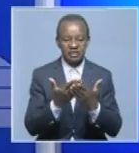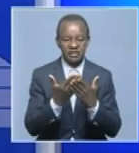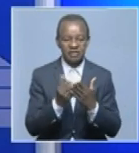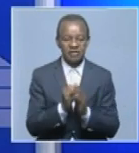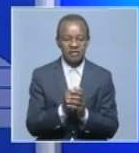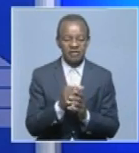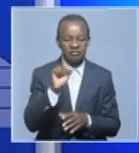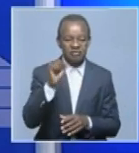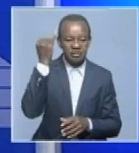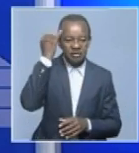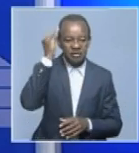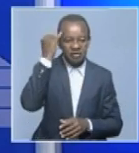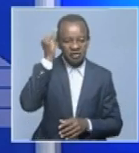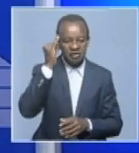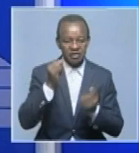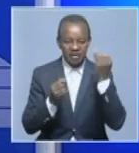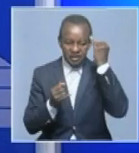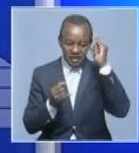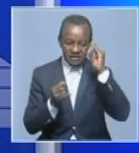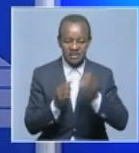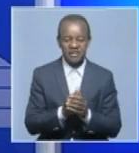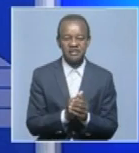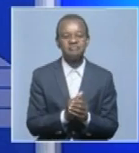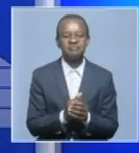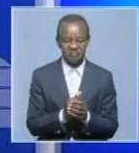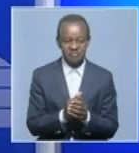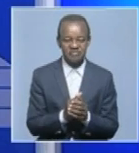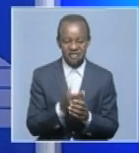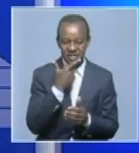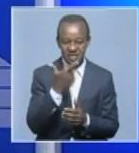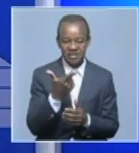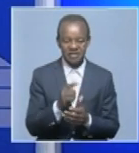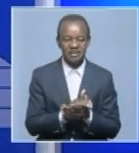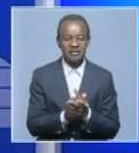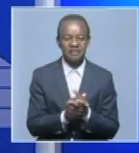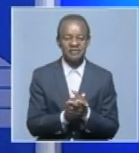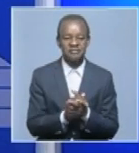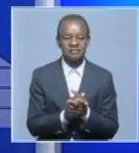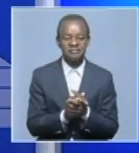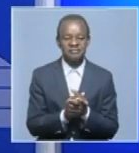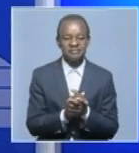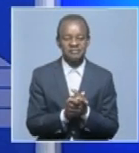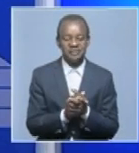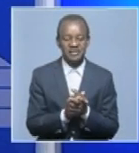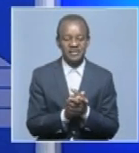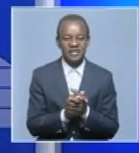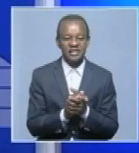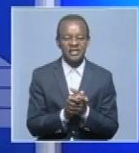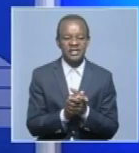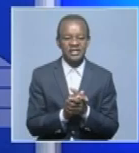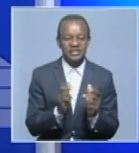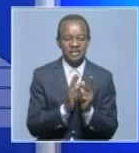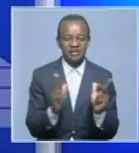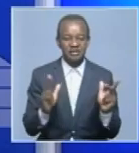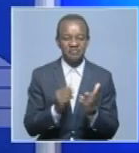You will come and be peaceful. Bye-bye. That was Ms. Rosa Nameses, human rights activist, talking to us about the Human Rights